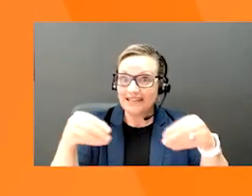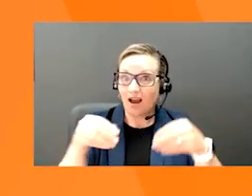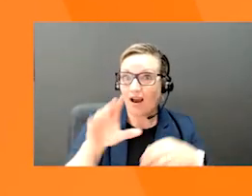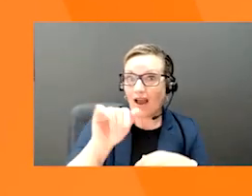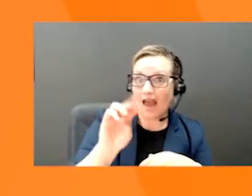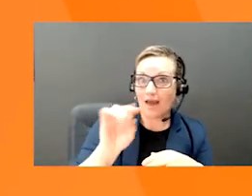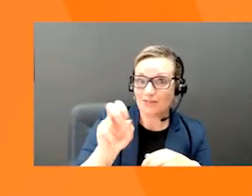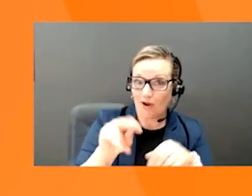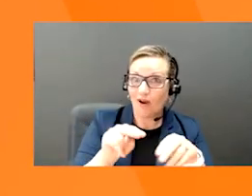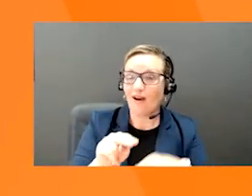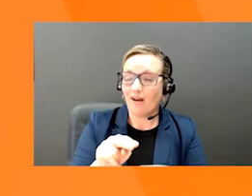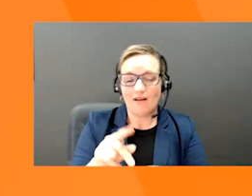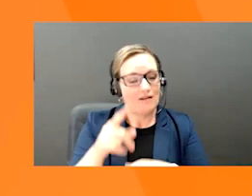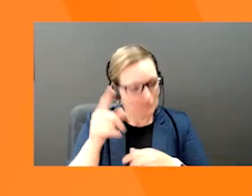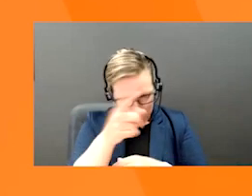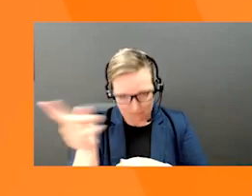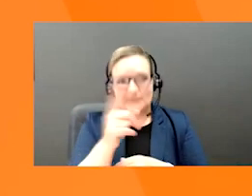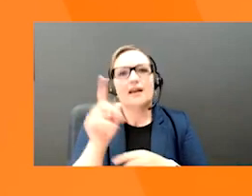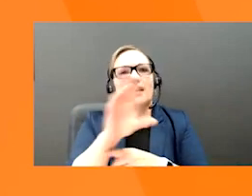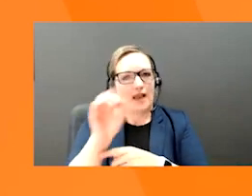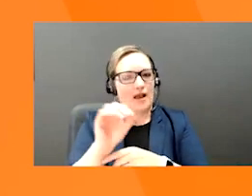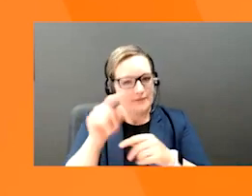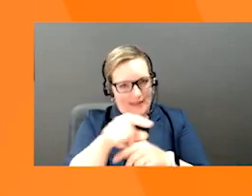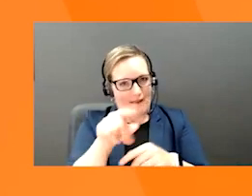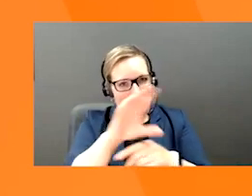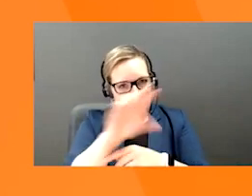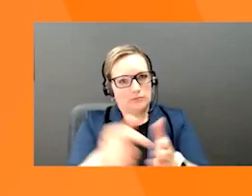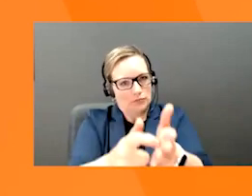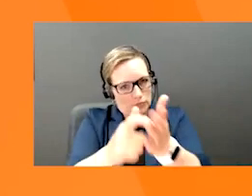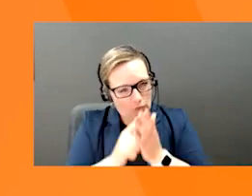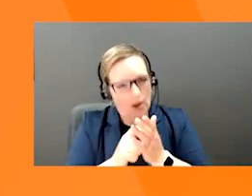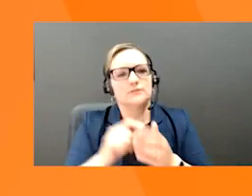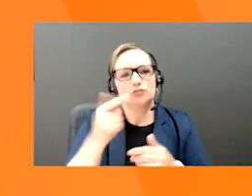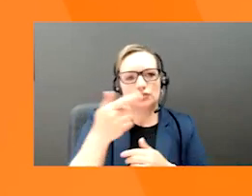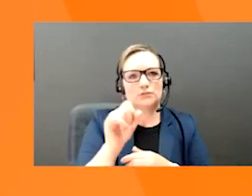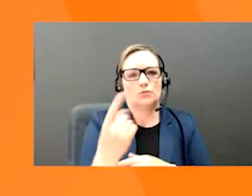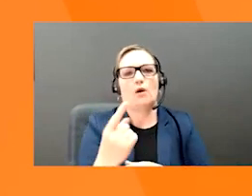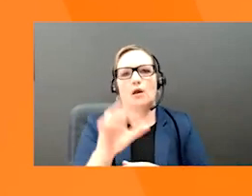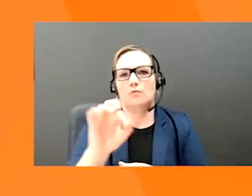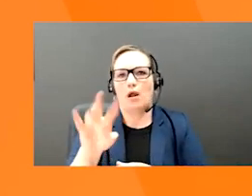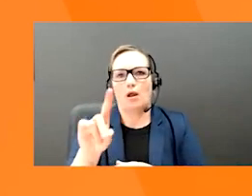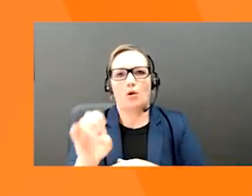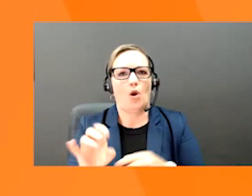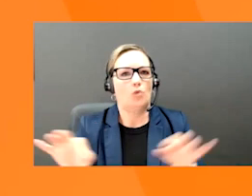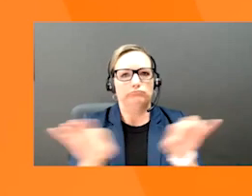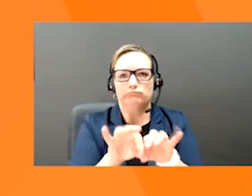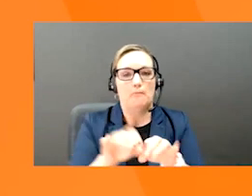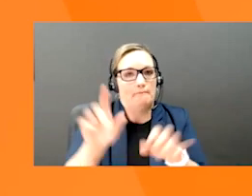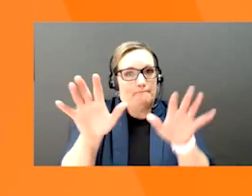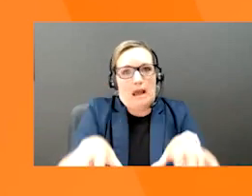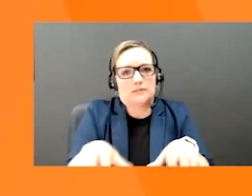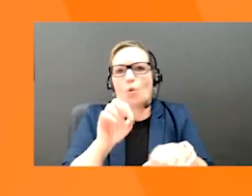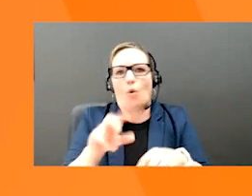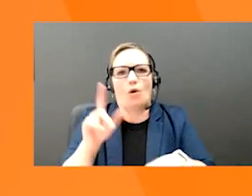requires that manufacturers have a GS1 Canada barcode in order to sell their products online. And recently, Google